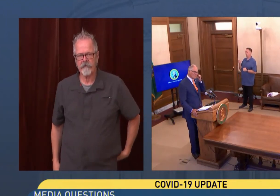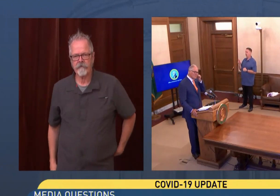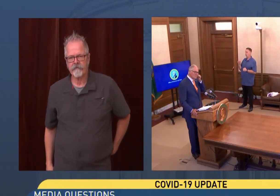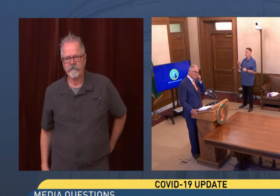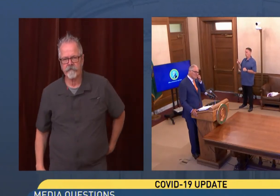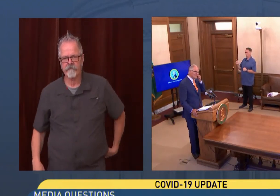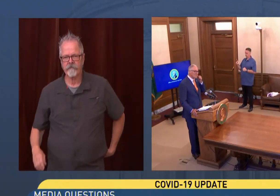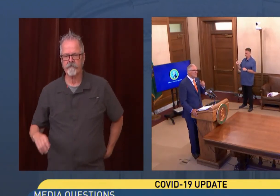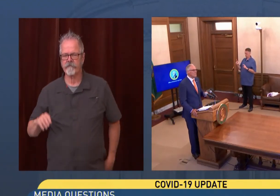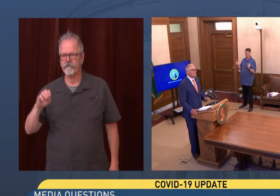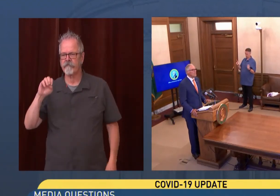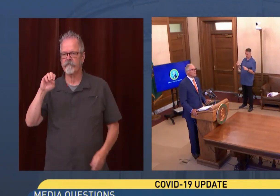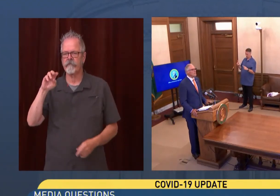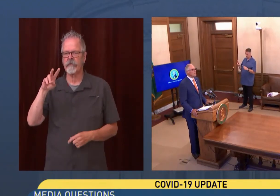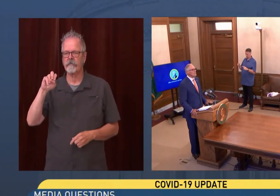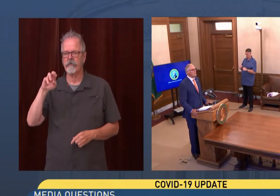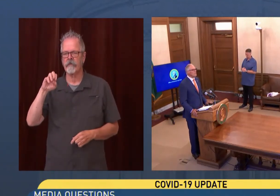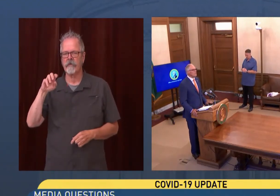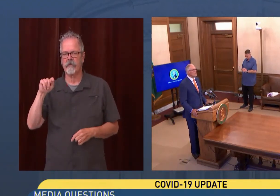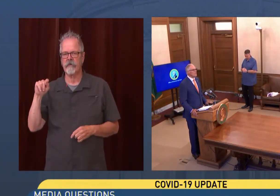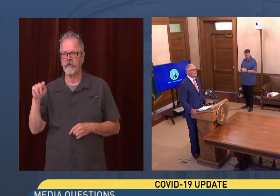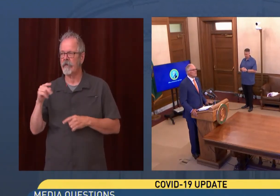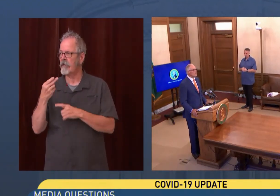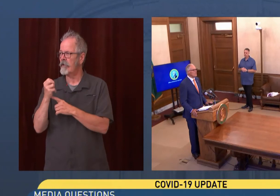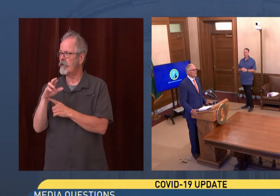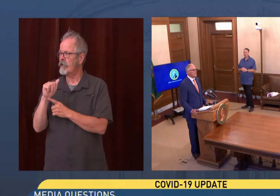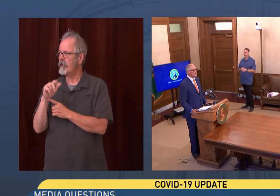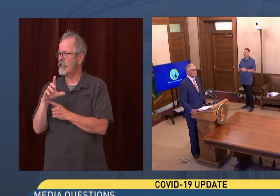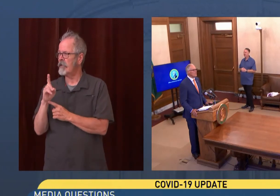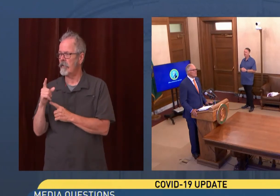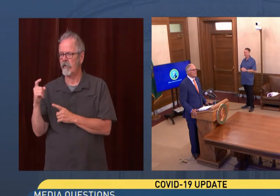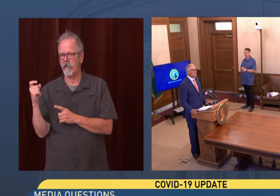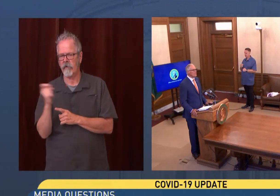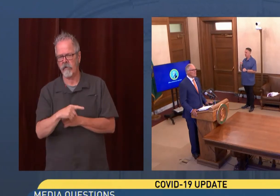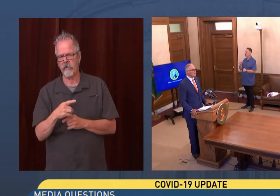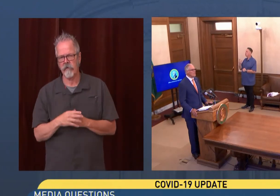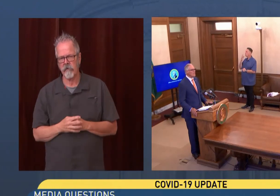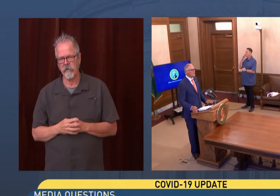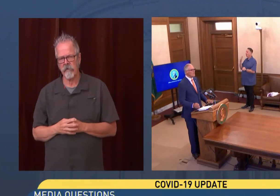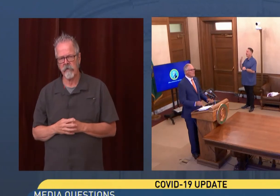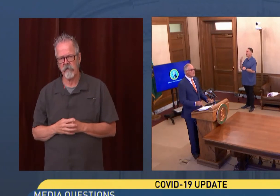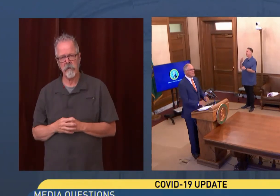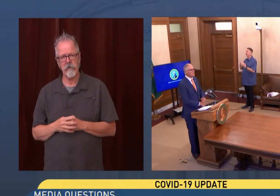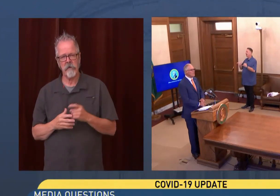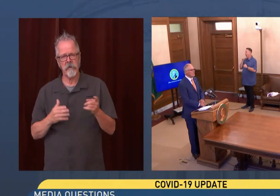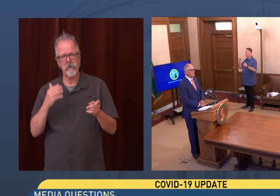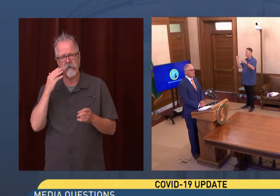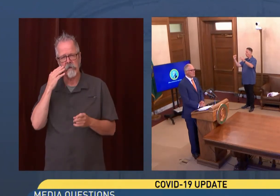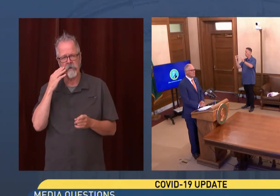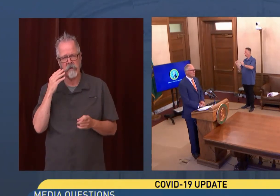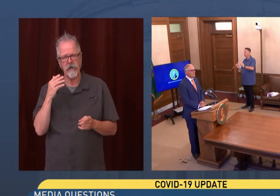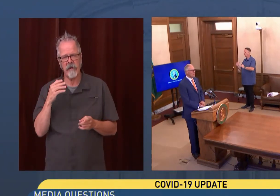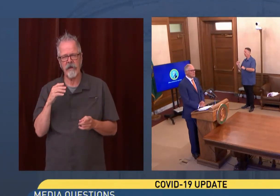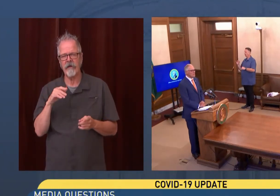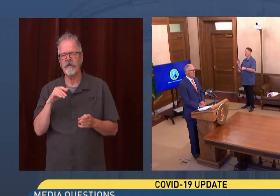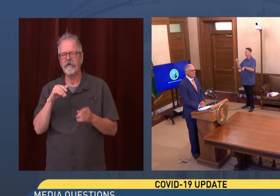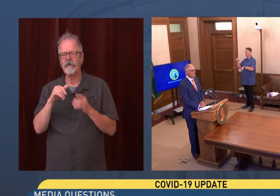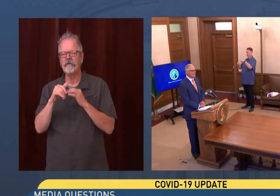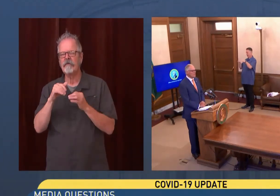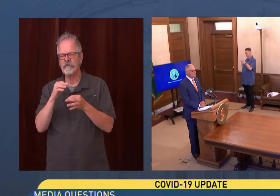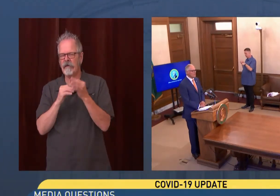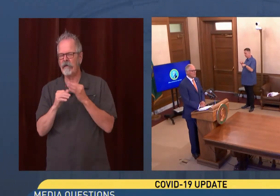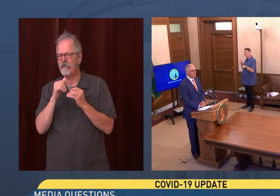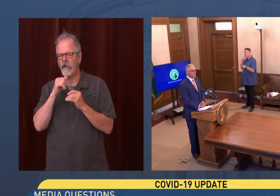Going back to the county by county question from earlier, know, instead of threatening rollbacks for candidates with higher case rates, you know, have you